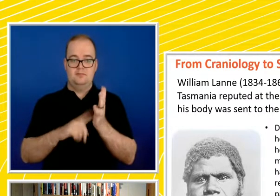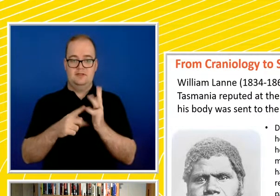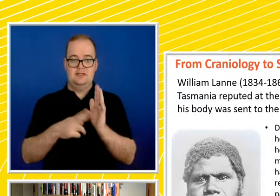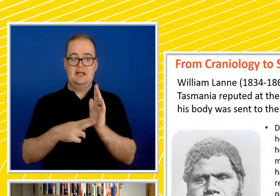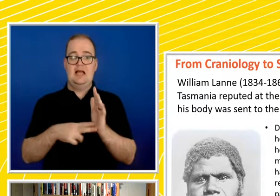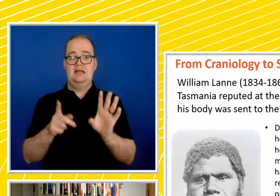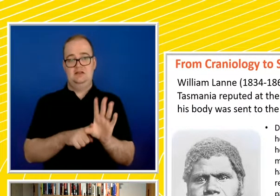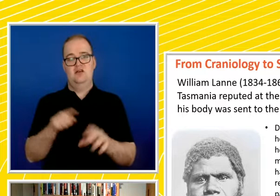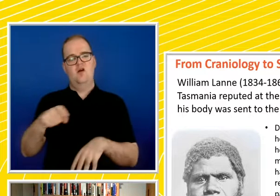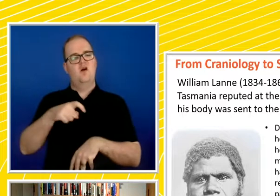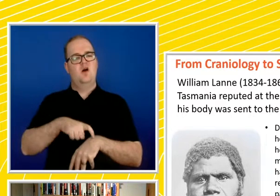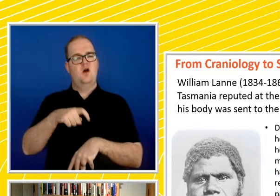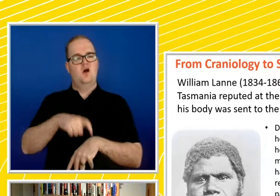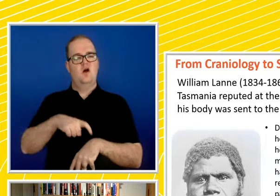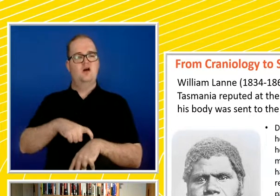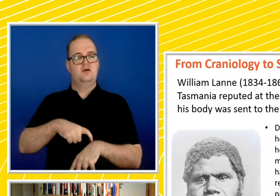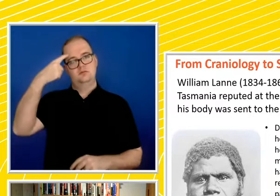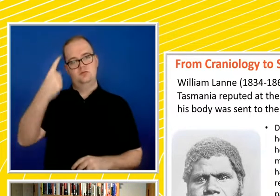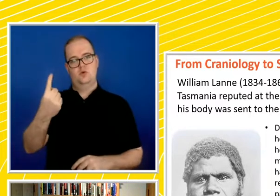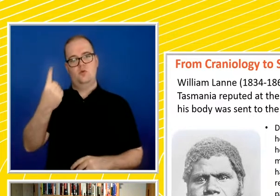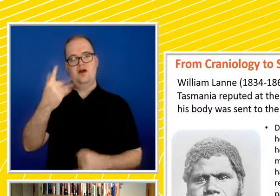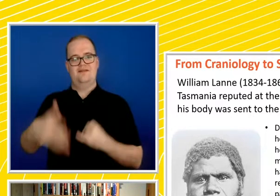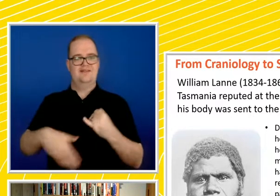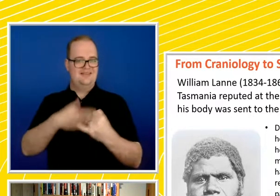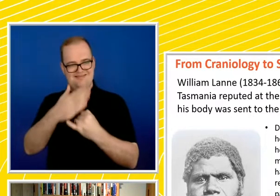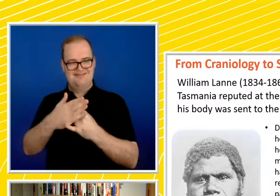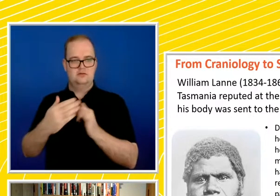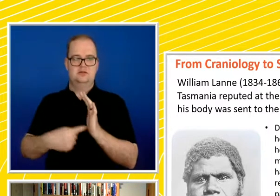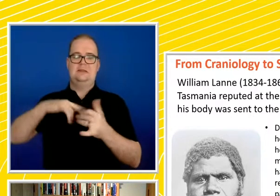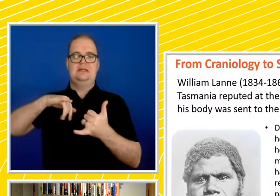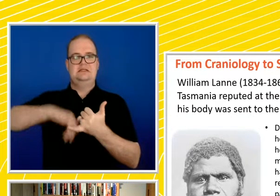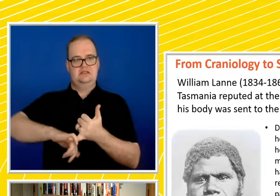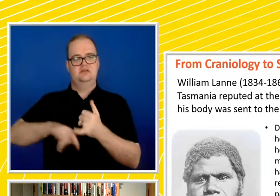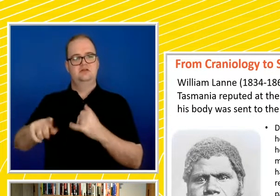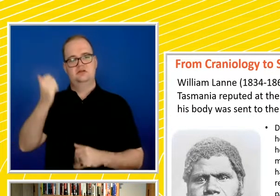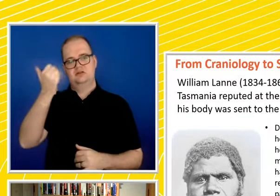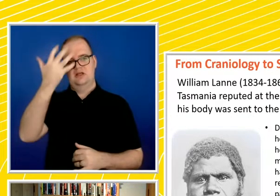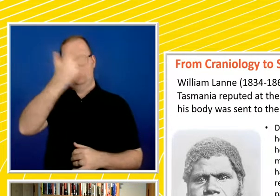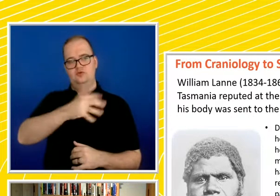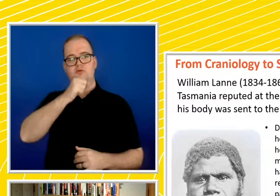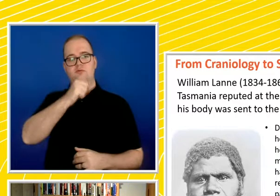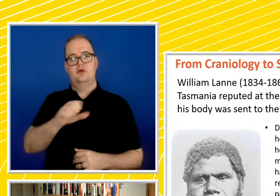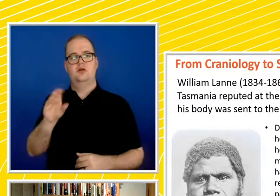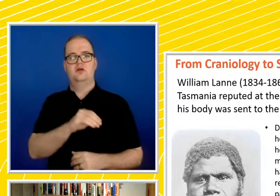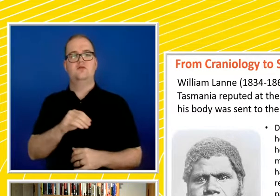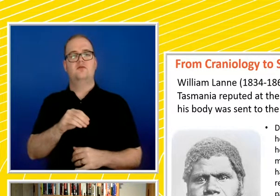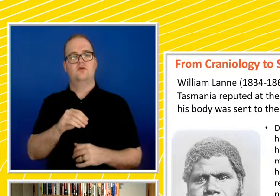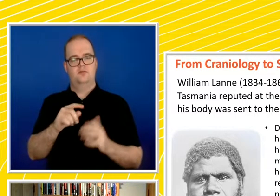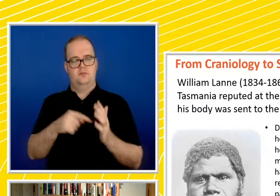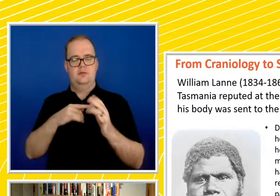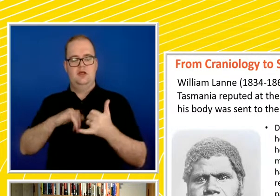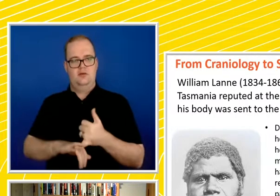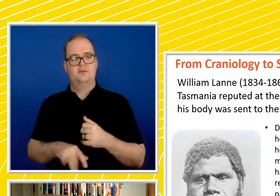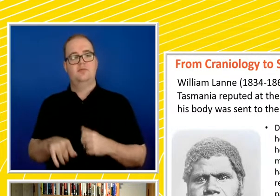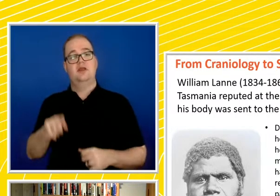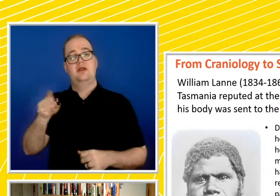to be one of the last Tasmanians, an Aboriginal man from Oyster Cove in Tasmania, he passed away